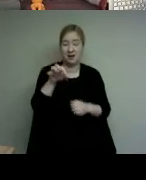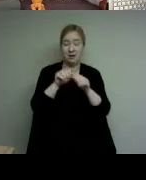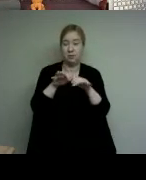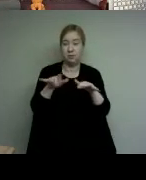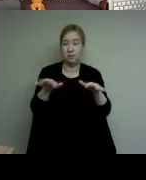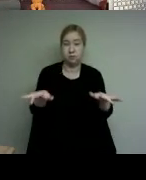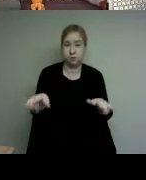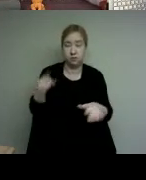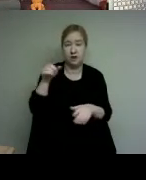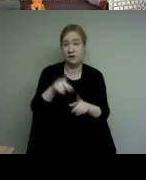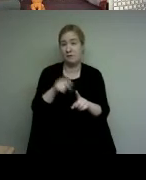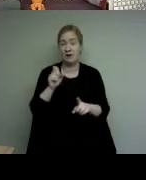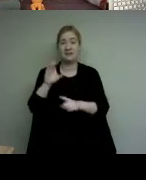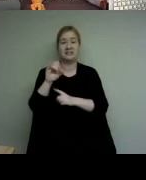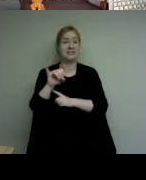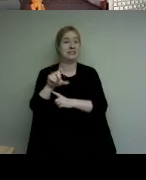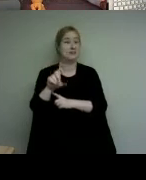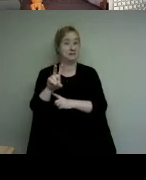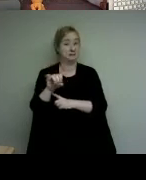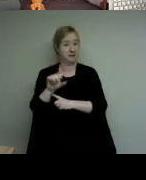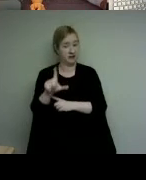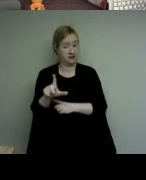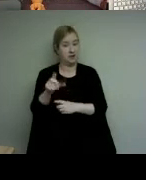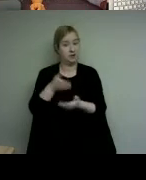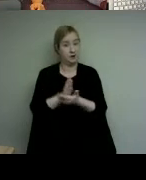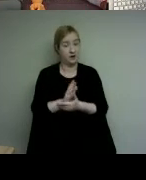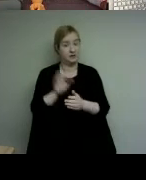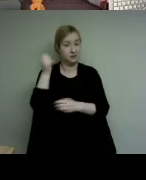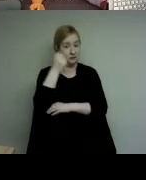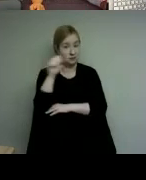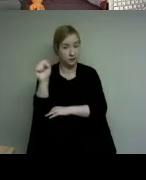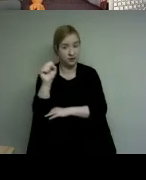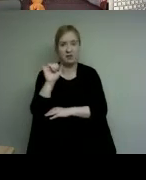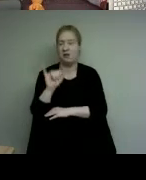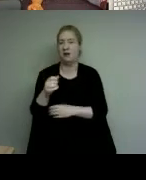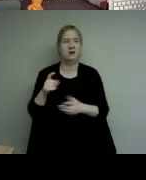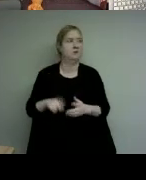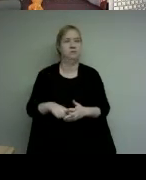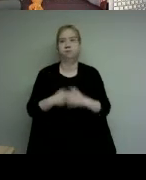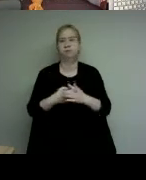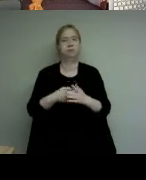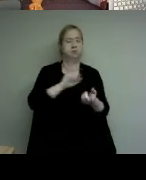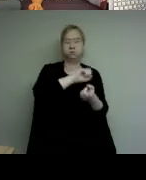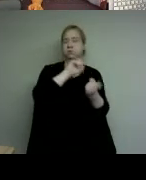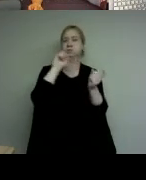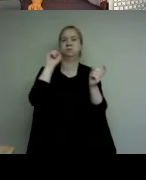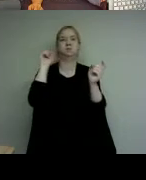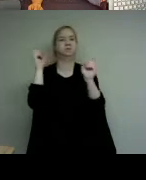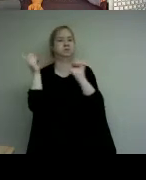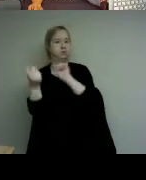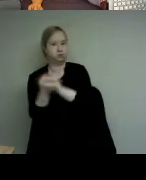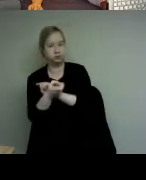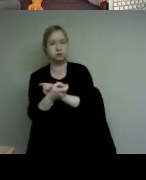this civil rights and mass protest movement was just the beginning for changes and funding for better